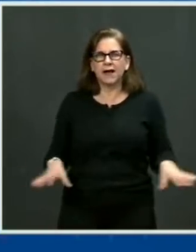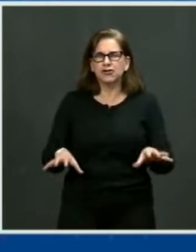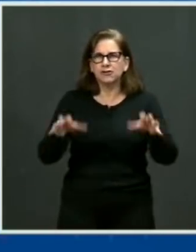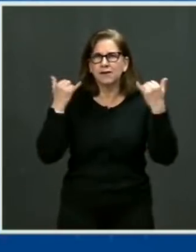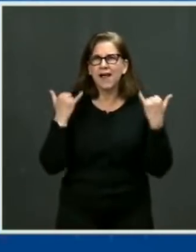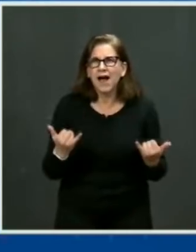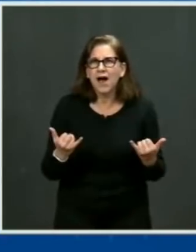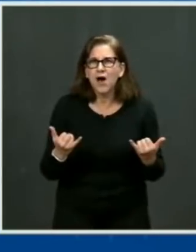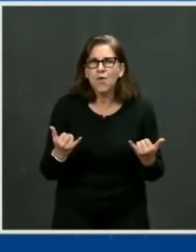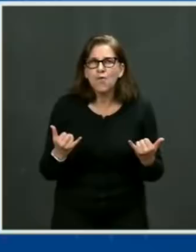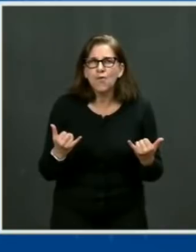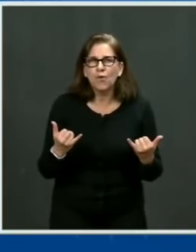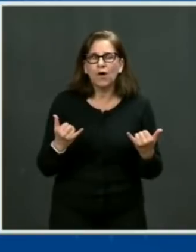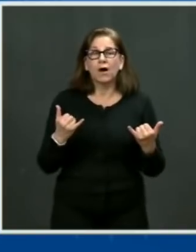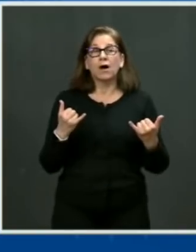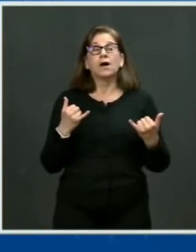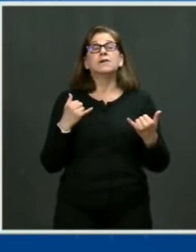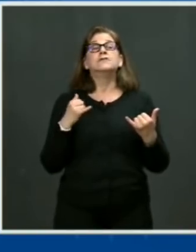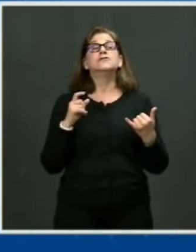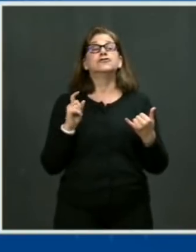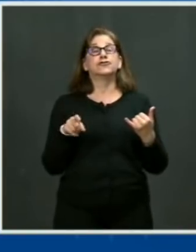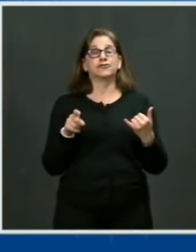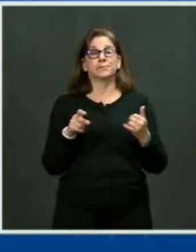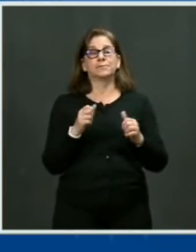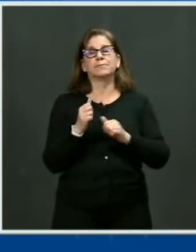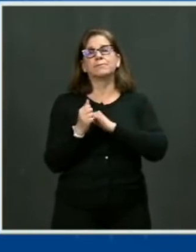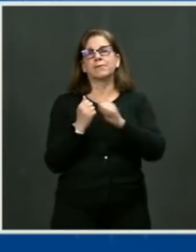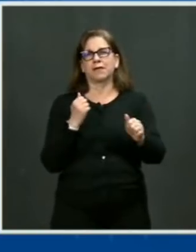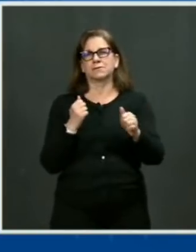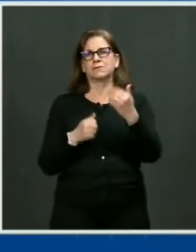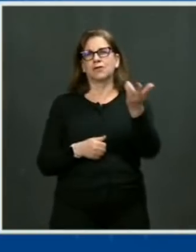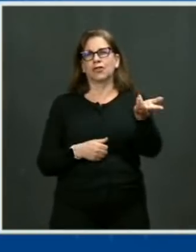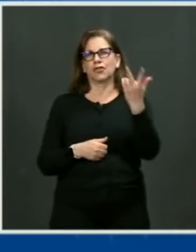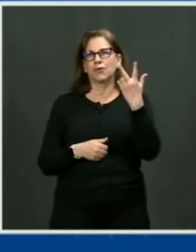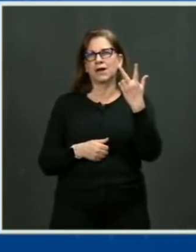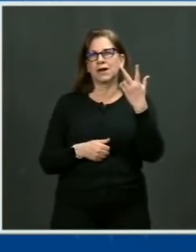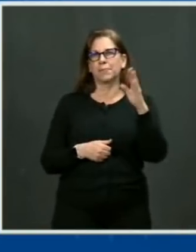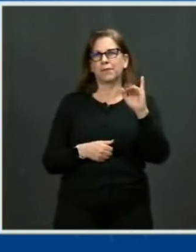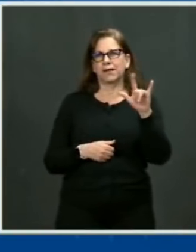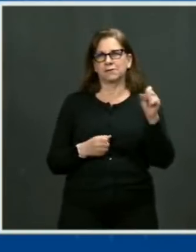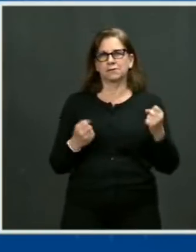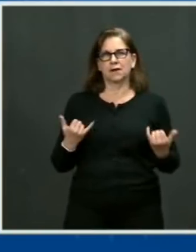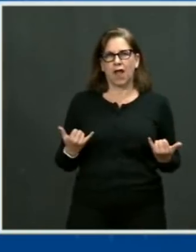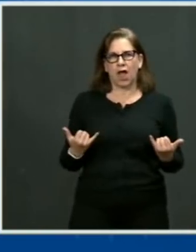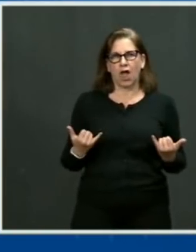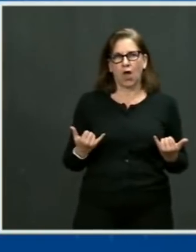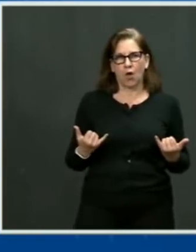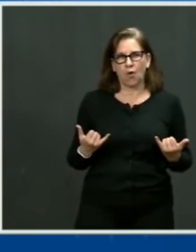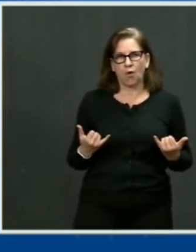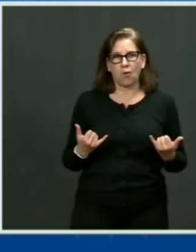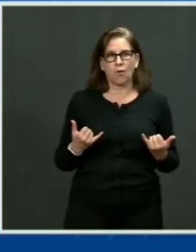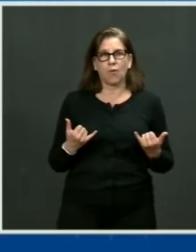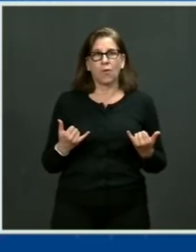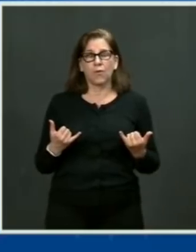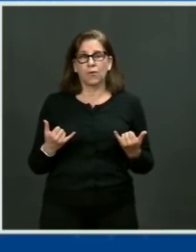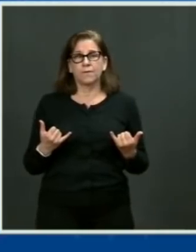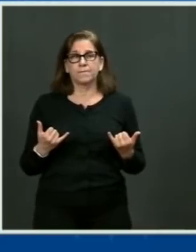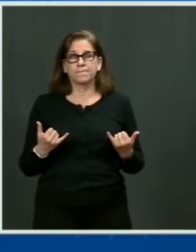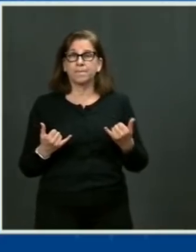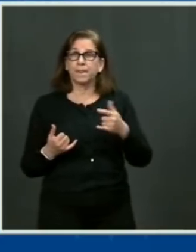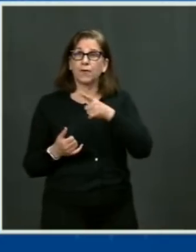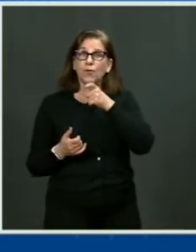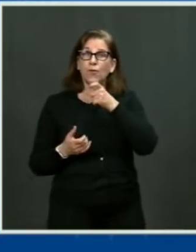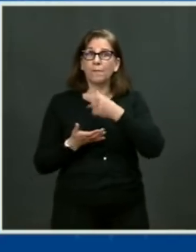to close loopholes that allow gun purchasers to bypass the background